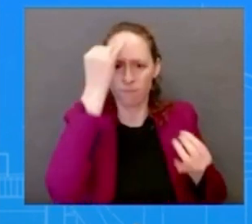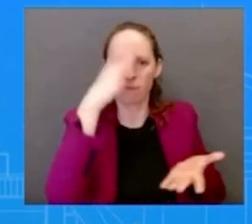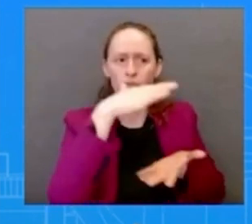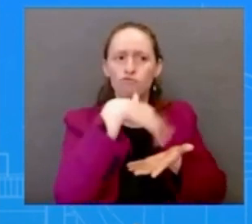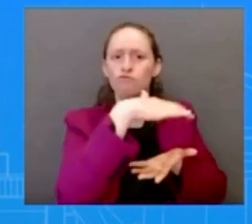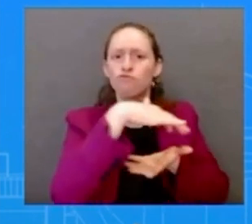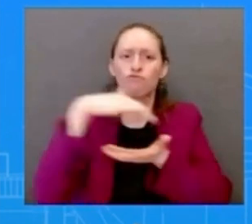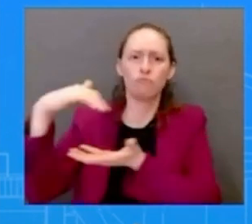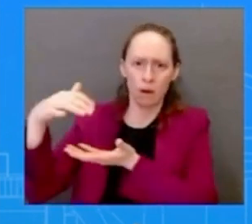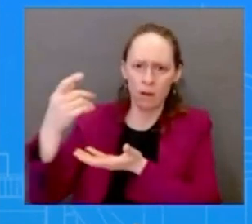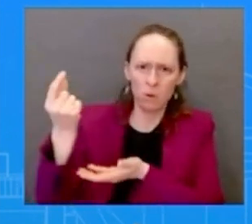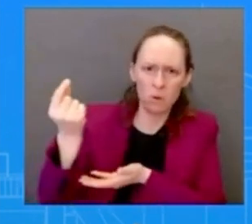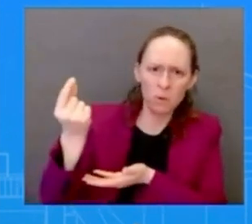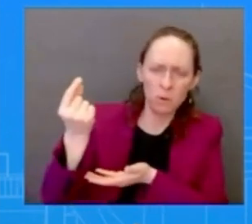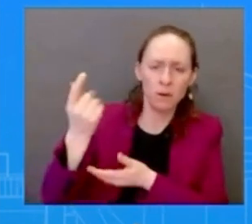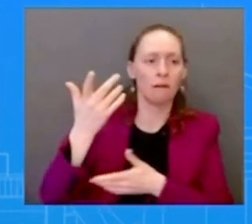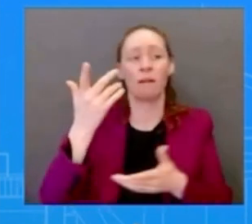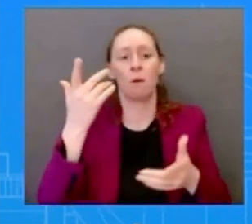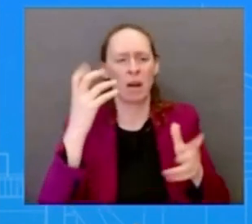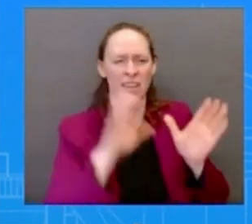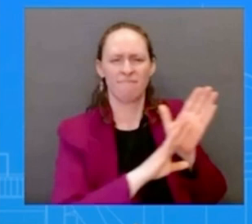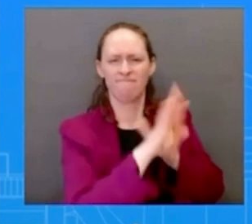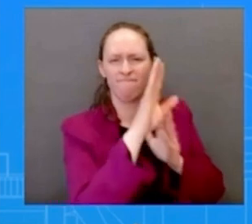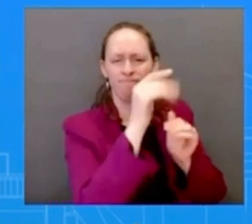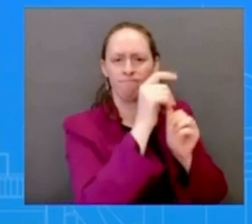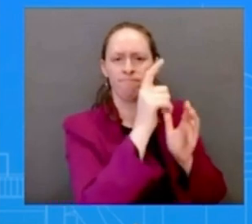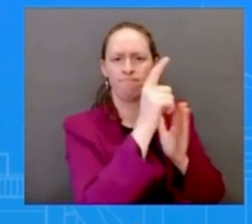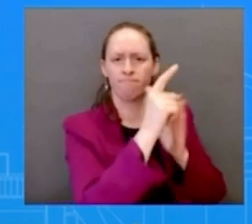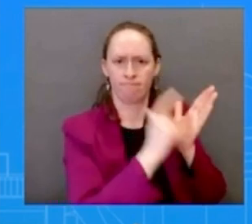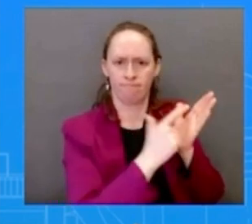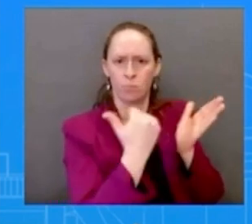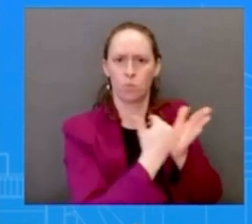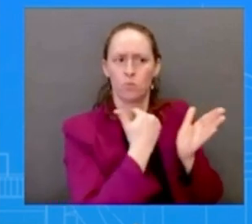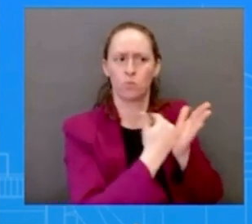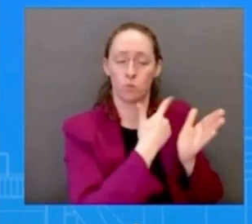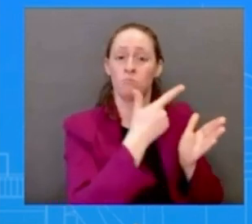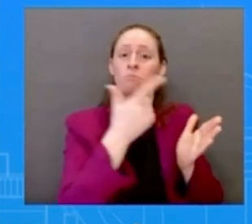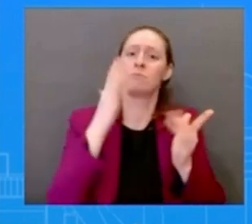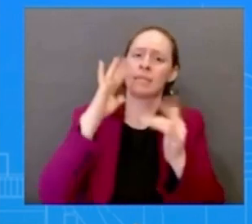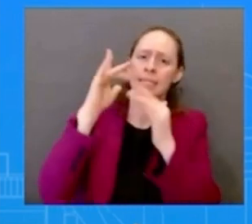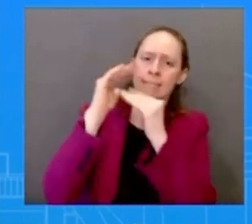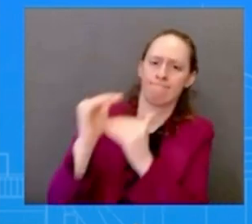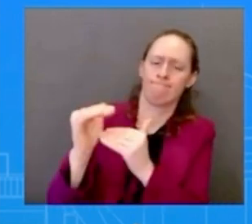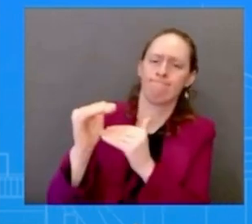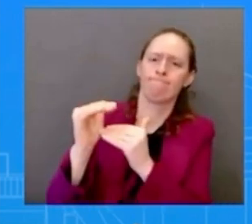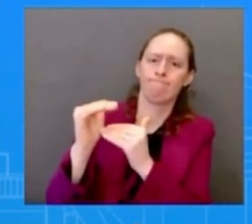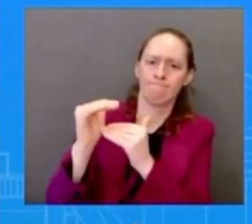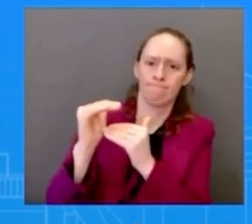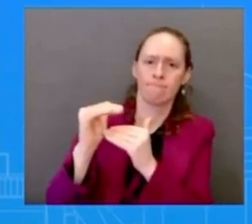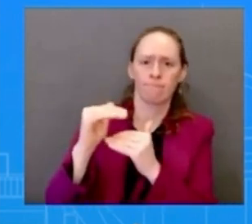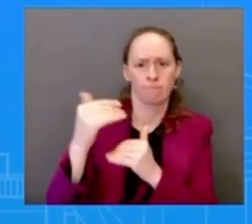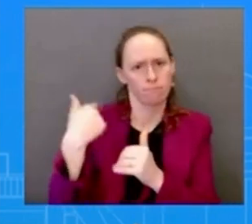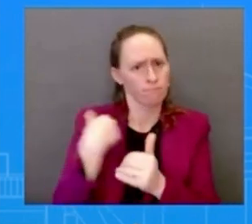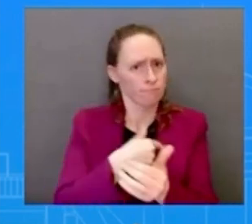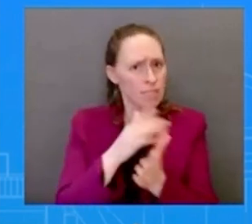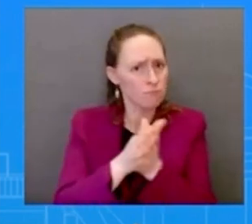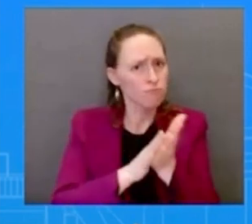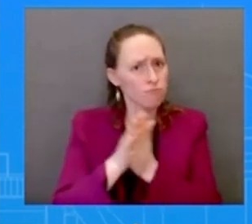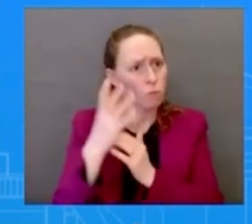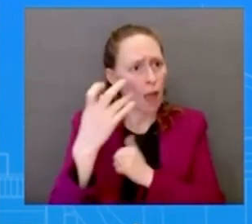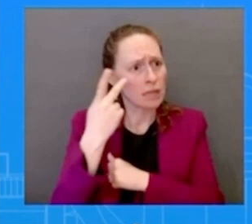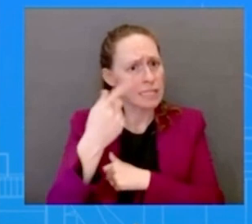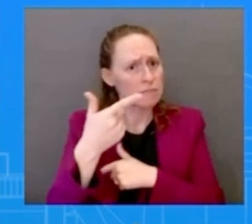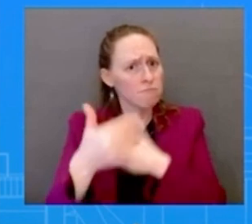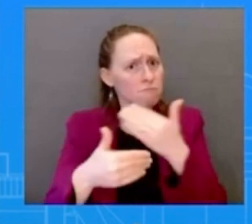supporting it's called the restrict act as you all know and been covering and so that's the president's main priority to make sure when it comes to their safety when it comes to their